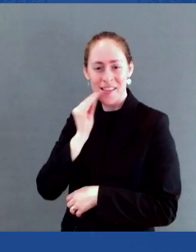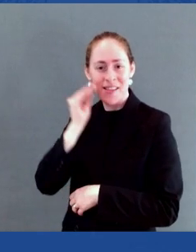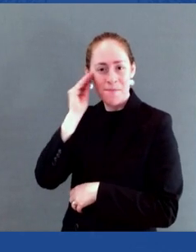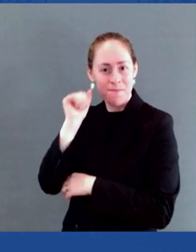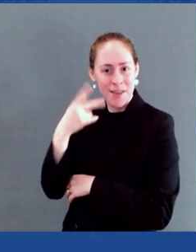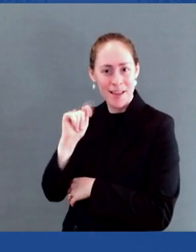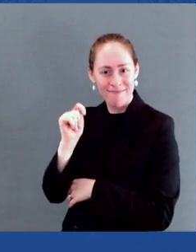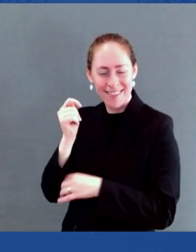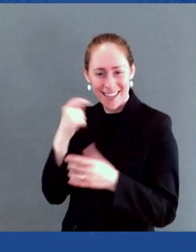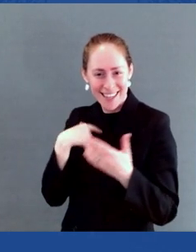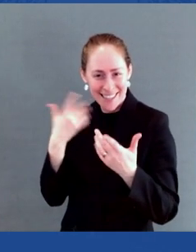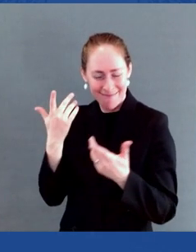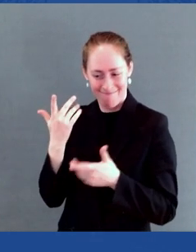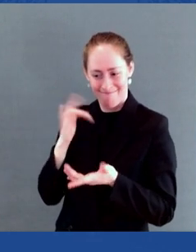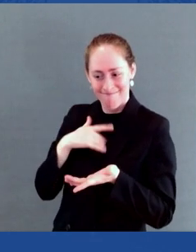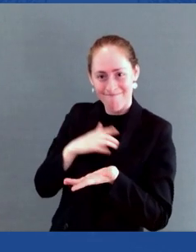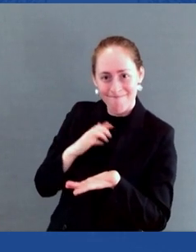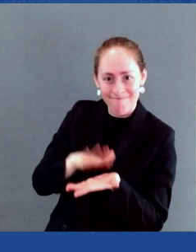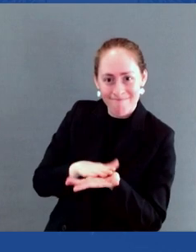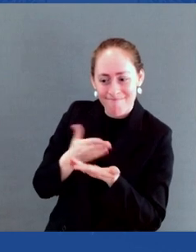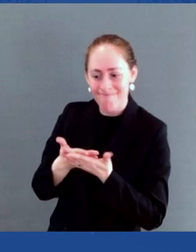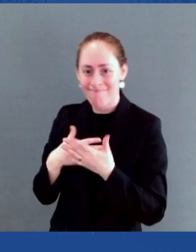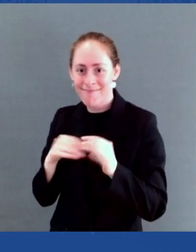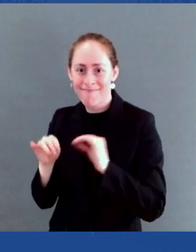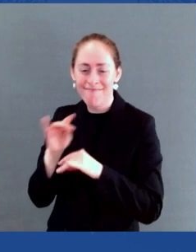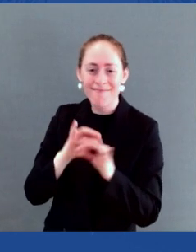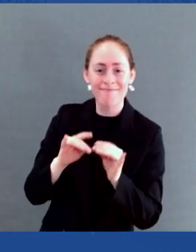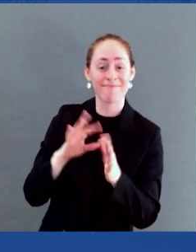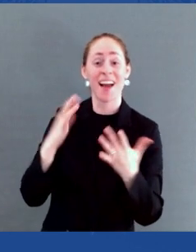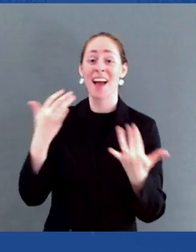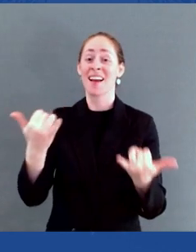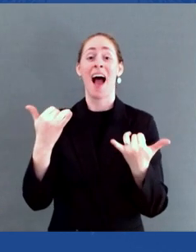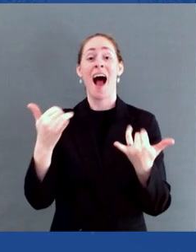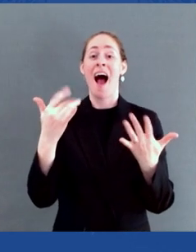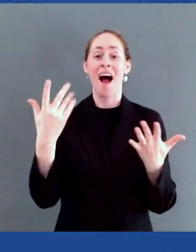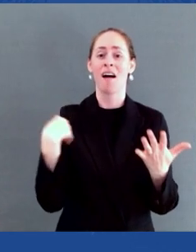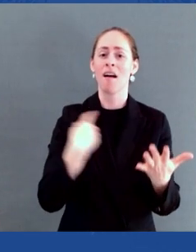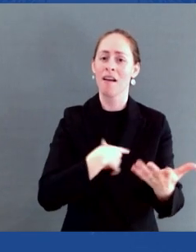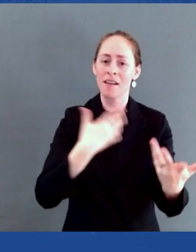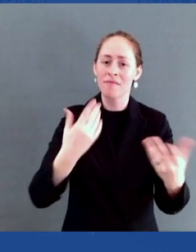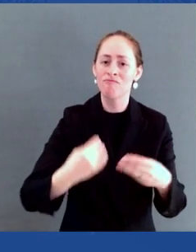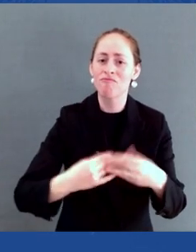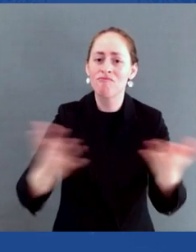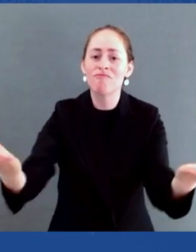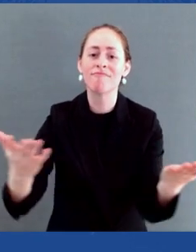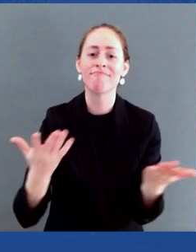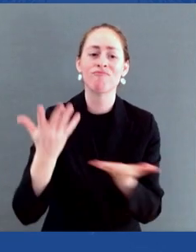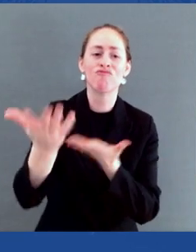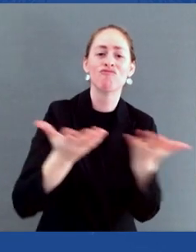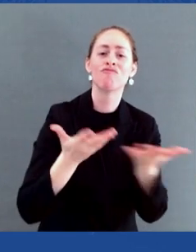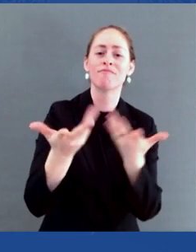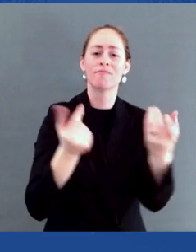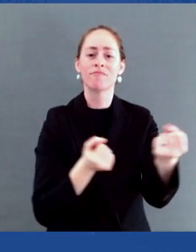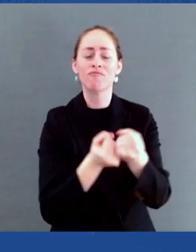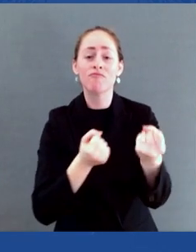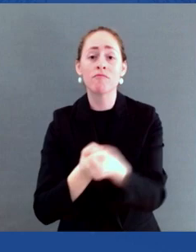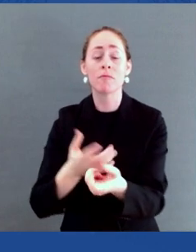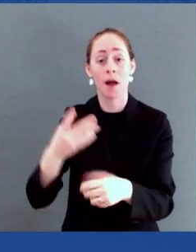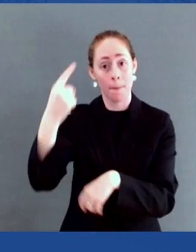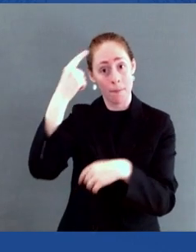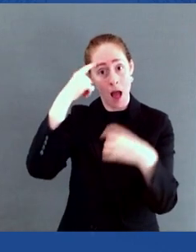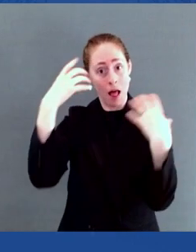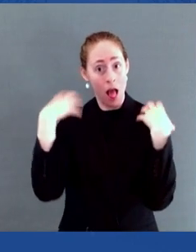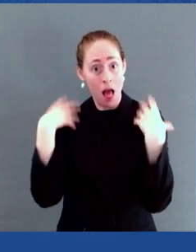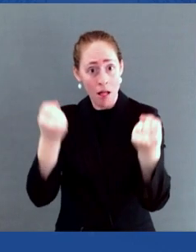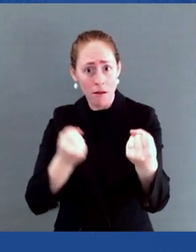mental health, and emergency and permanent supportive housing. We celebrate our 14th year anniversary this